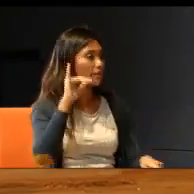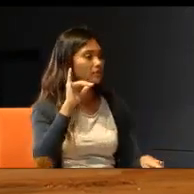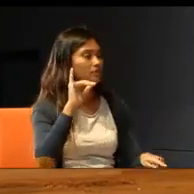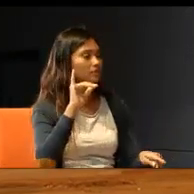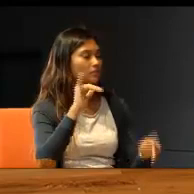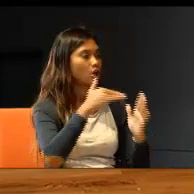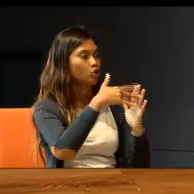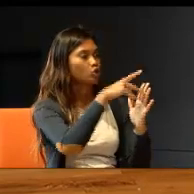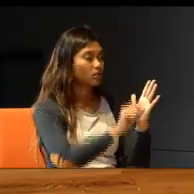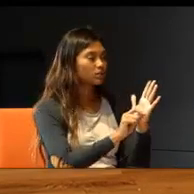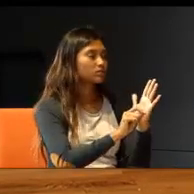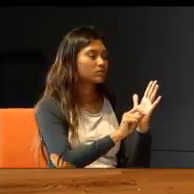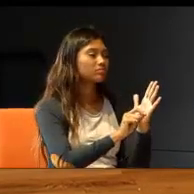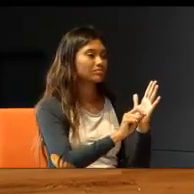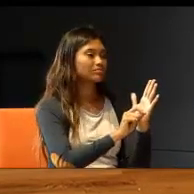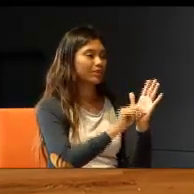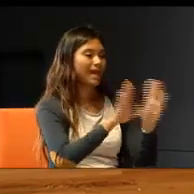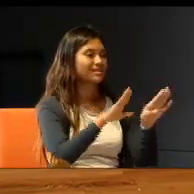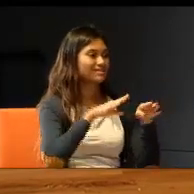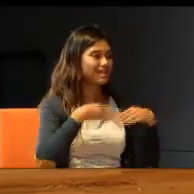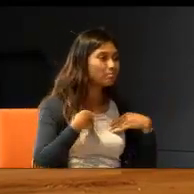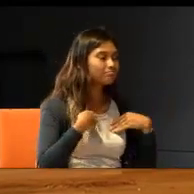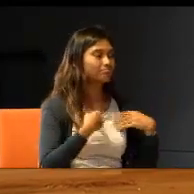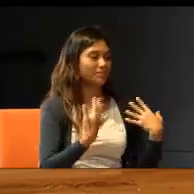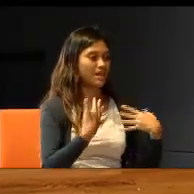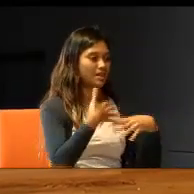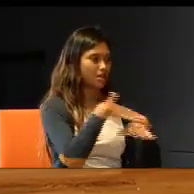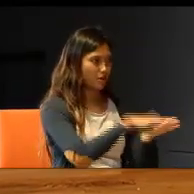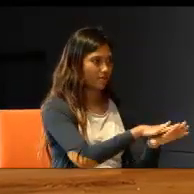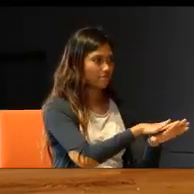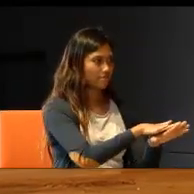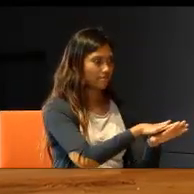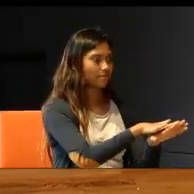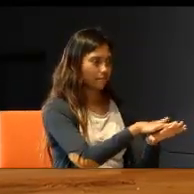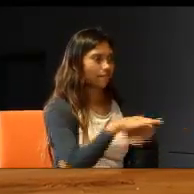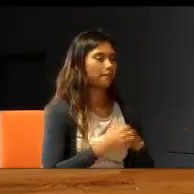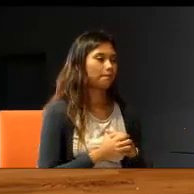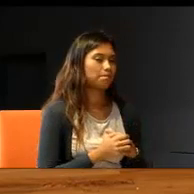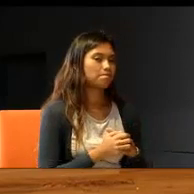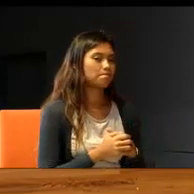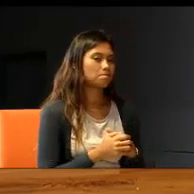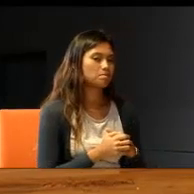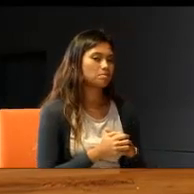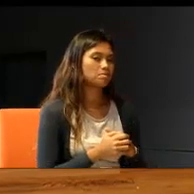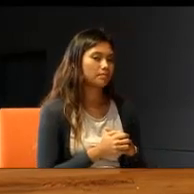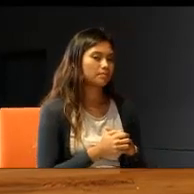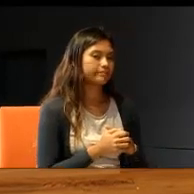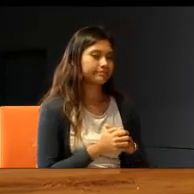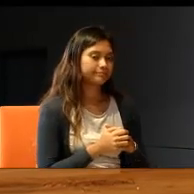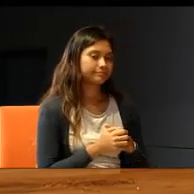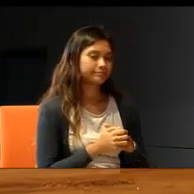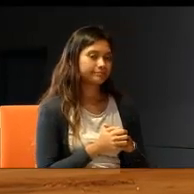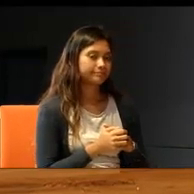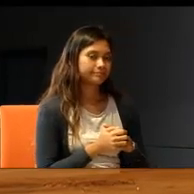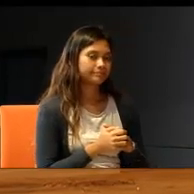accepted, and to integrate, with mainstream students. How, whether they felt,